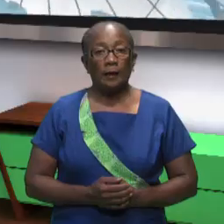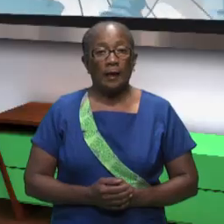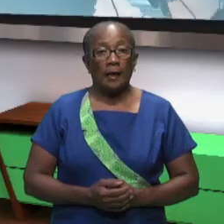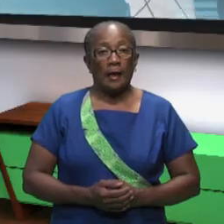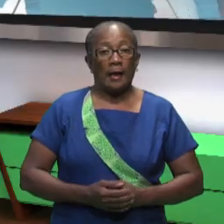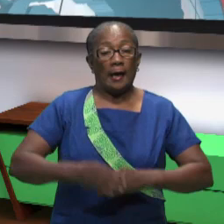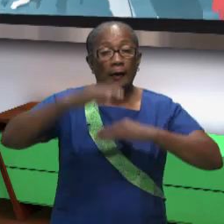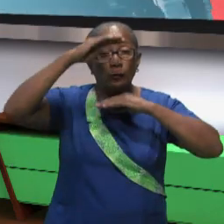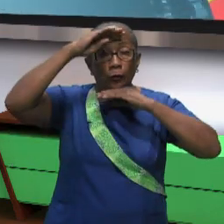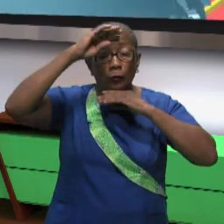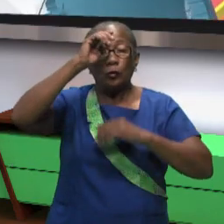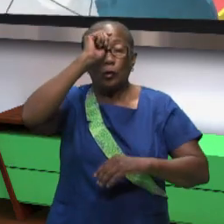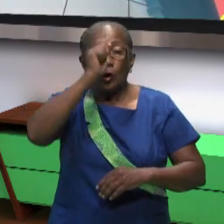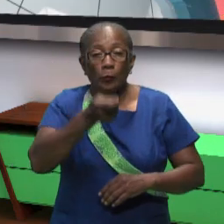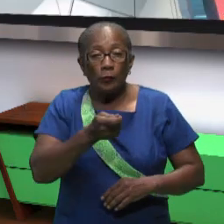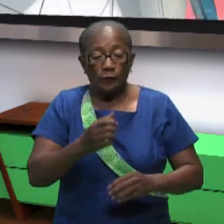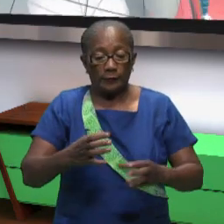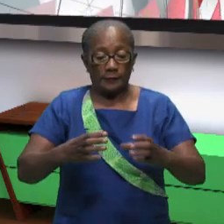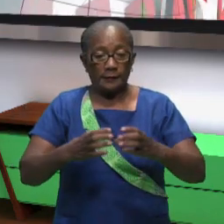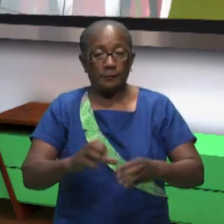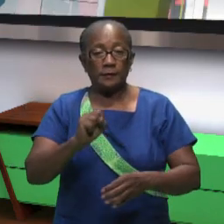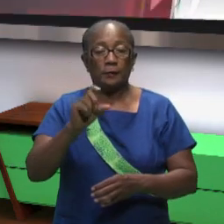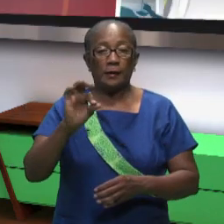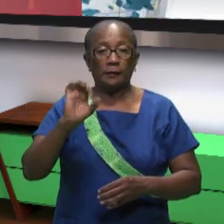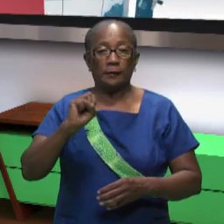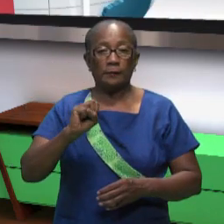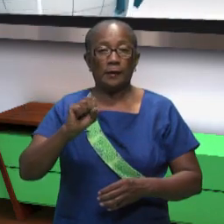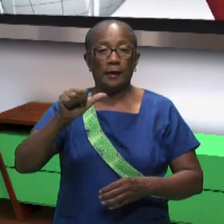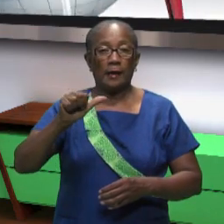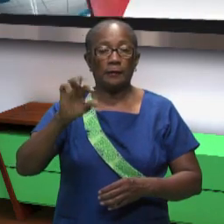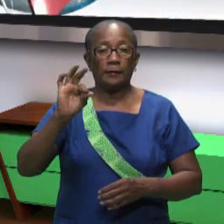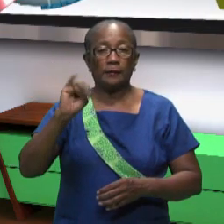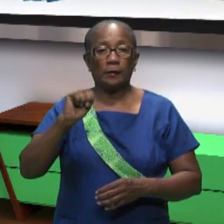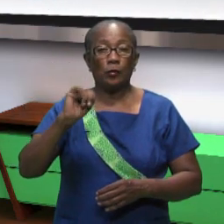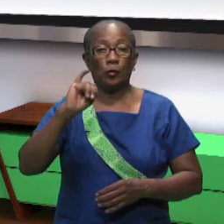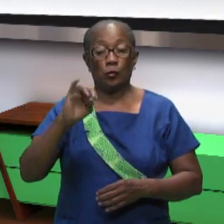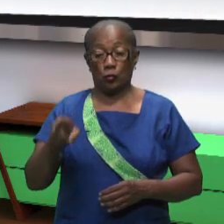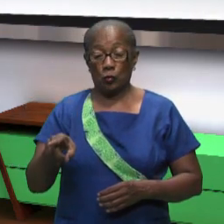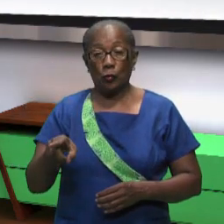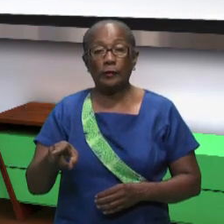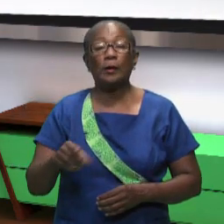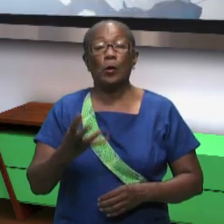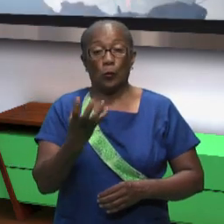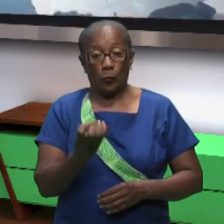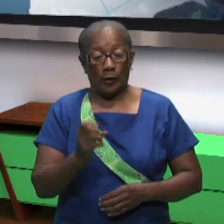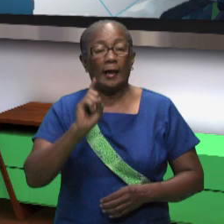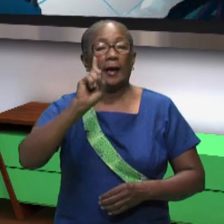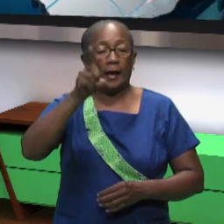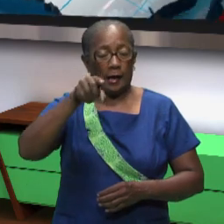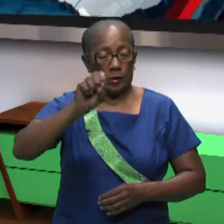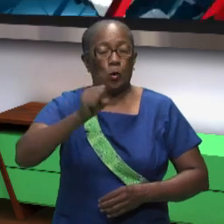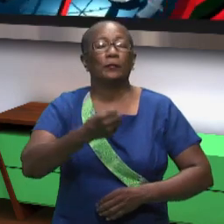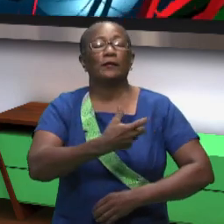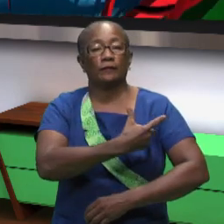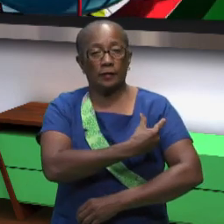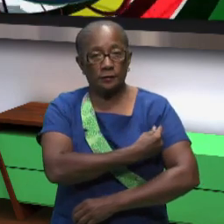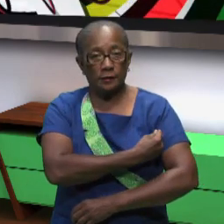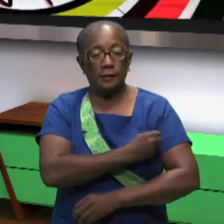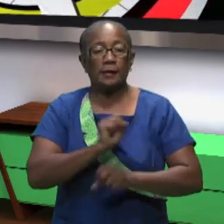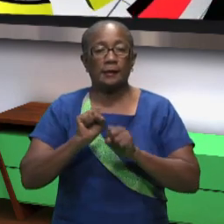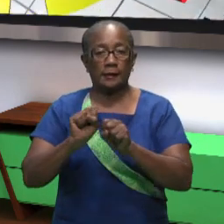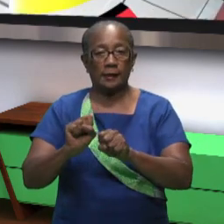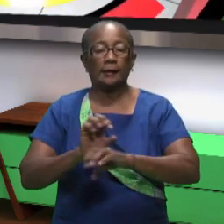and the great chief of the sarah macan tribe gramang albert aboy coney is ready to be vaccinated against the